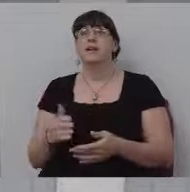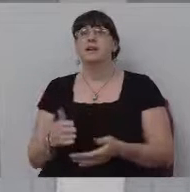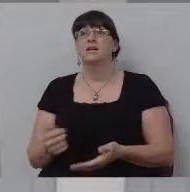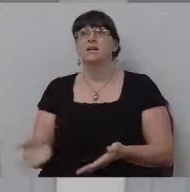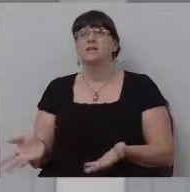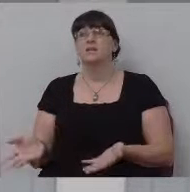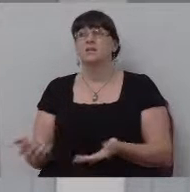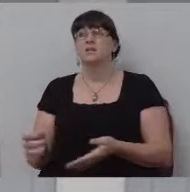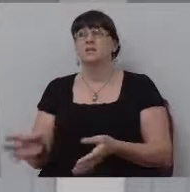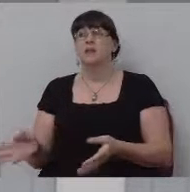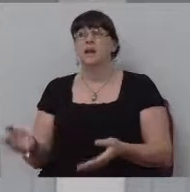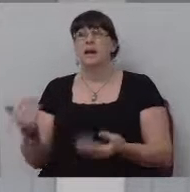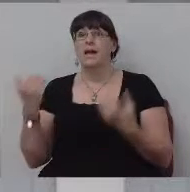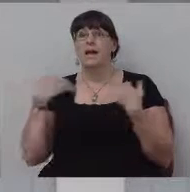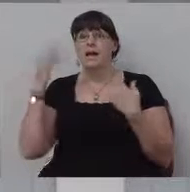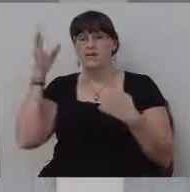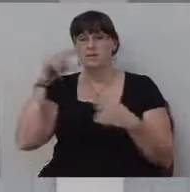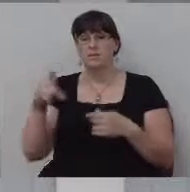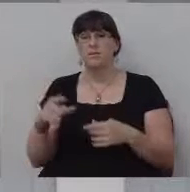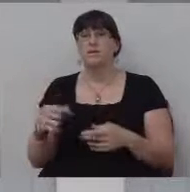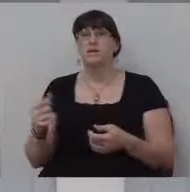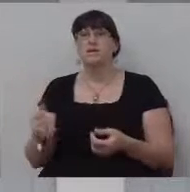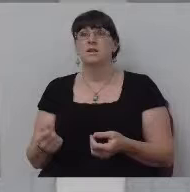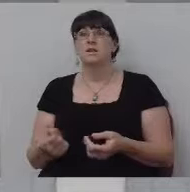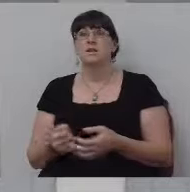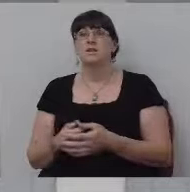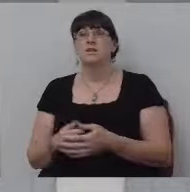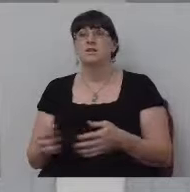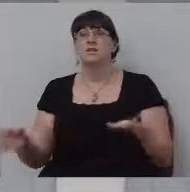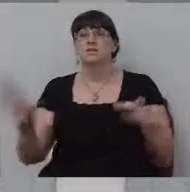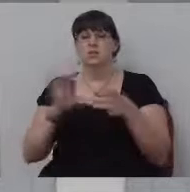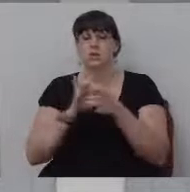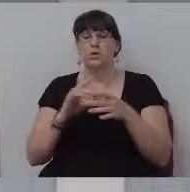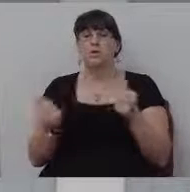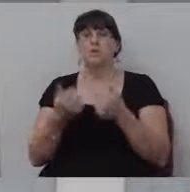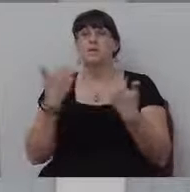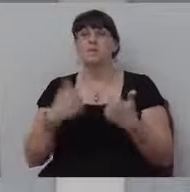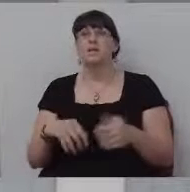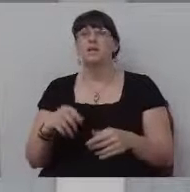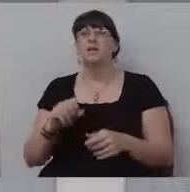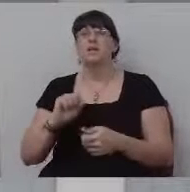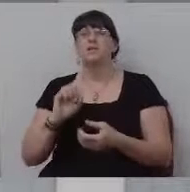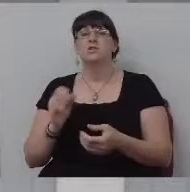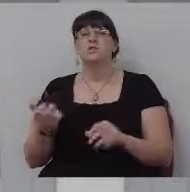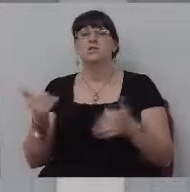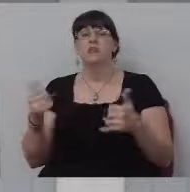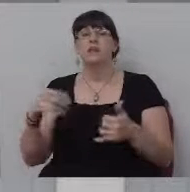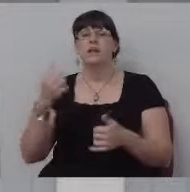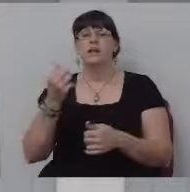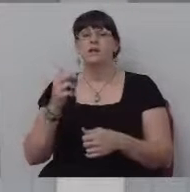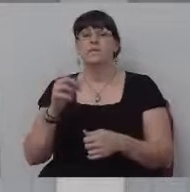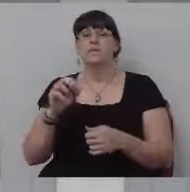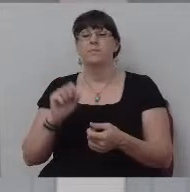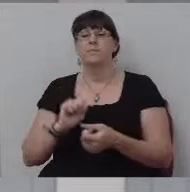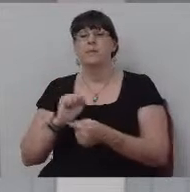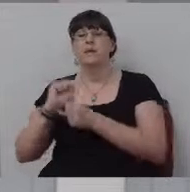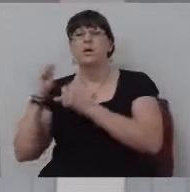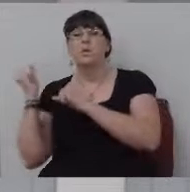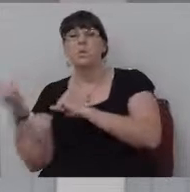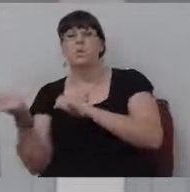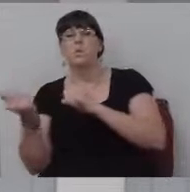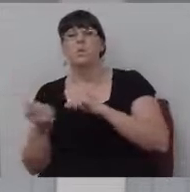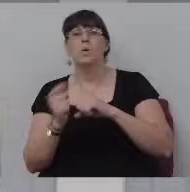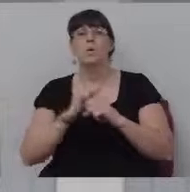I had, I wasn't really a racquetball player. I had a racquet and all that stuff because I belonged to the club, but I didn't, wasn't, wasn't my thing.